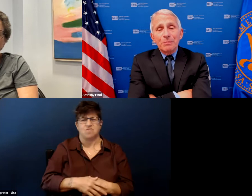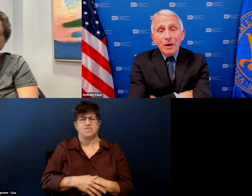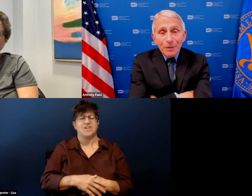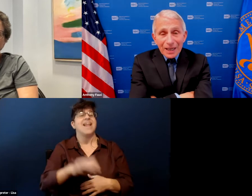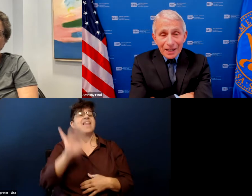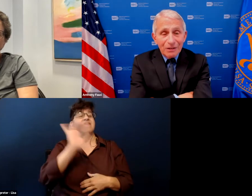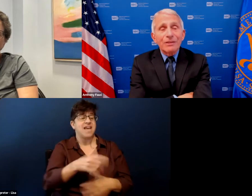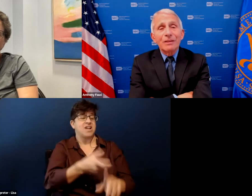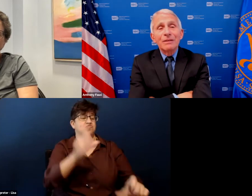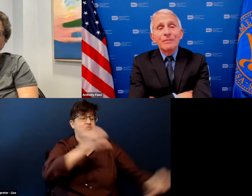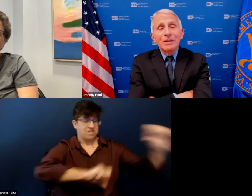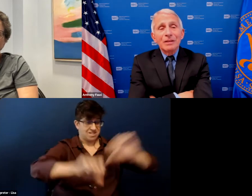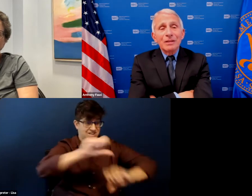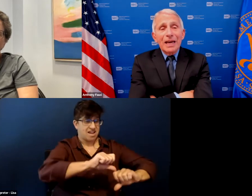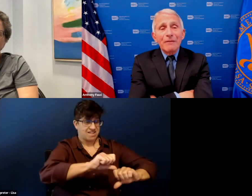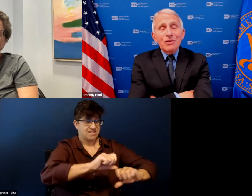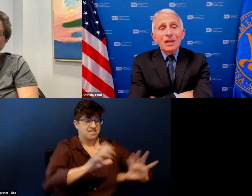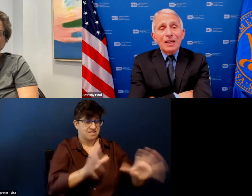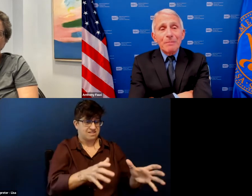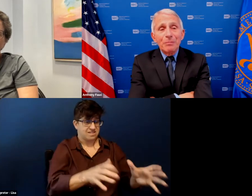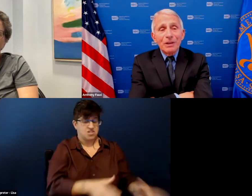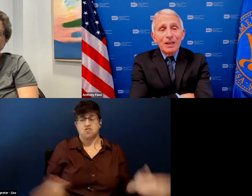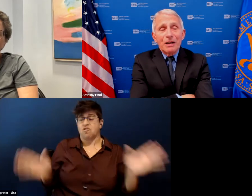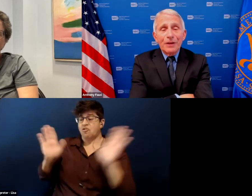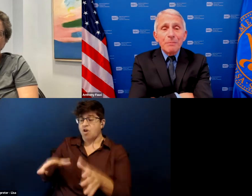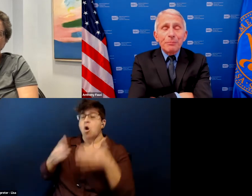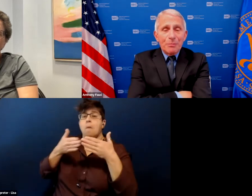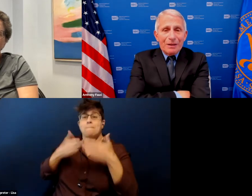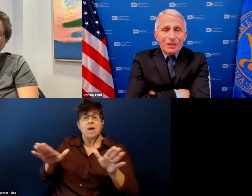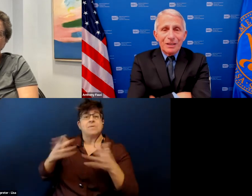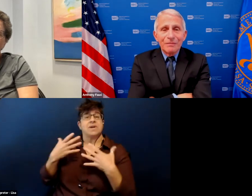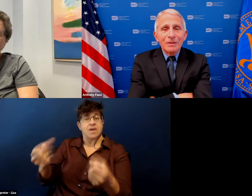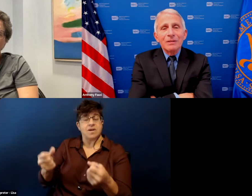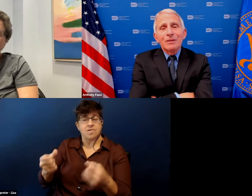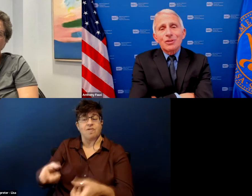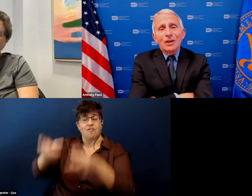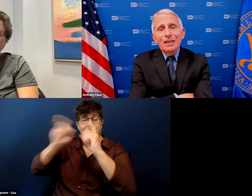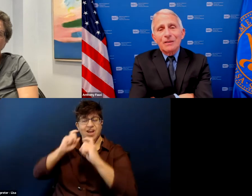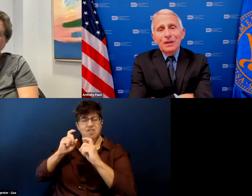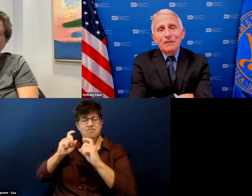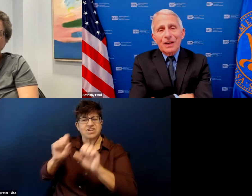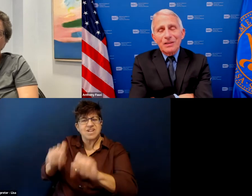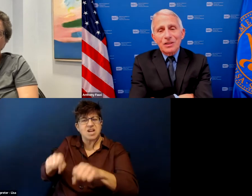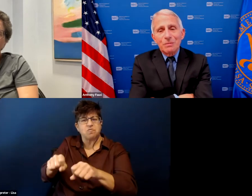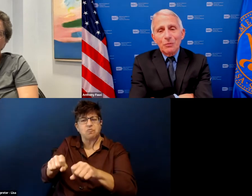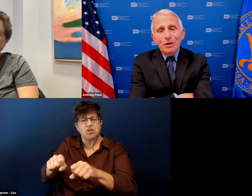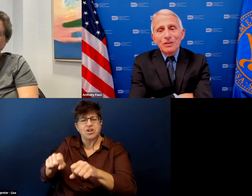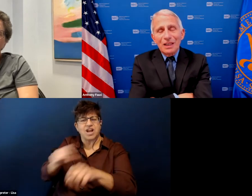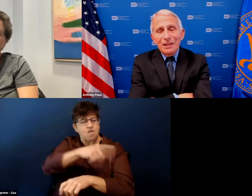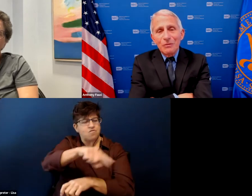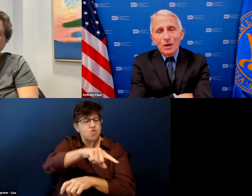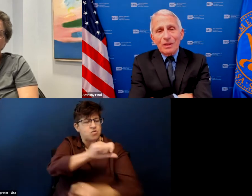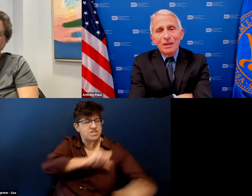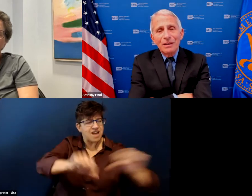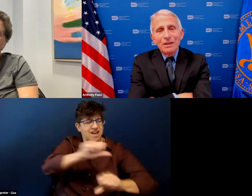public health gave us the capability of implementing those scientific advances but we're